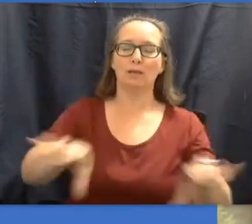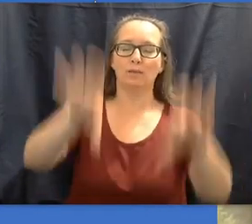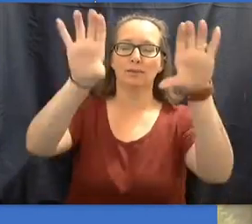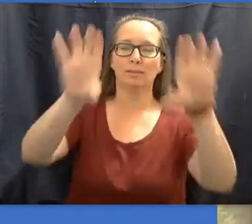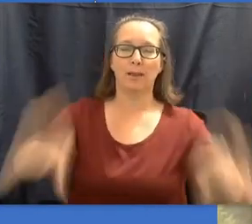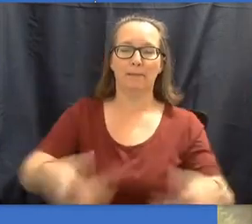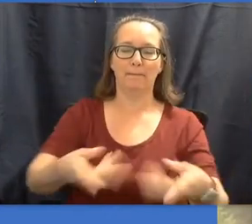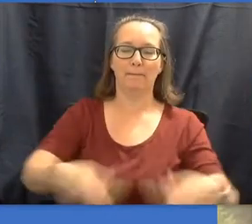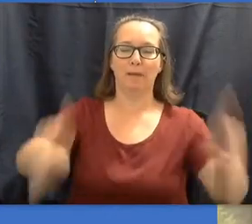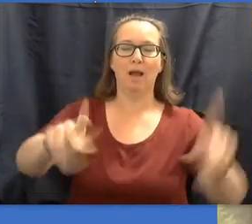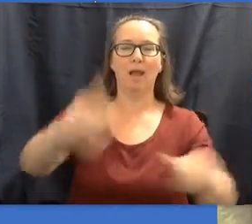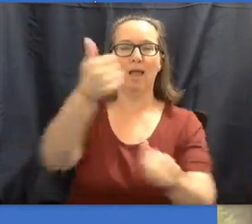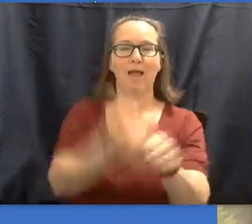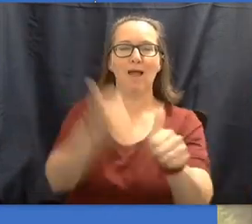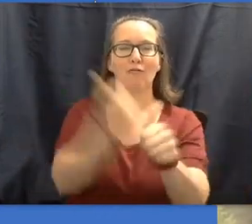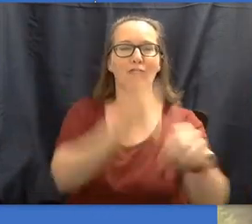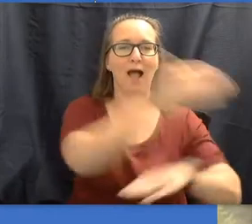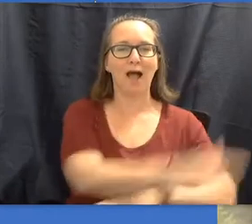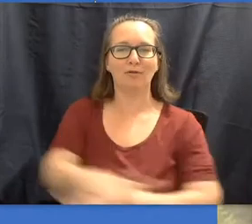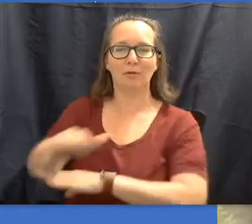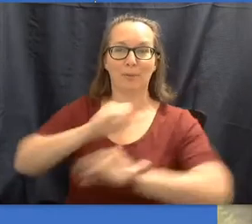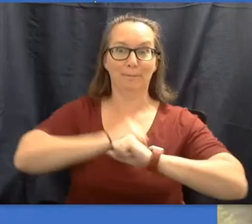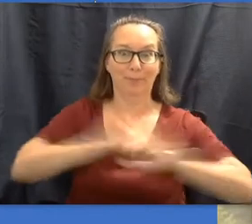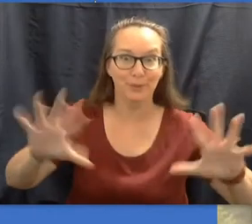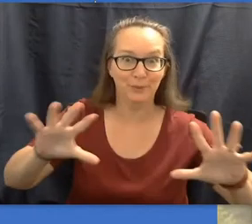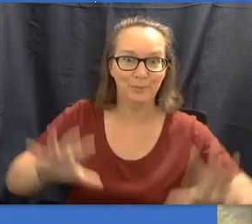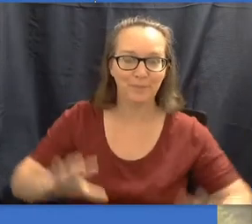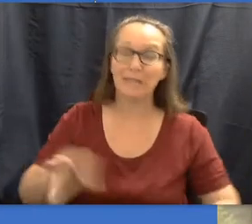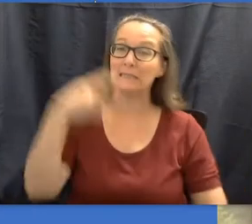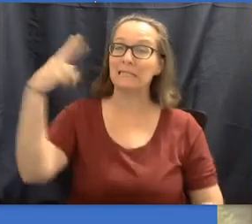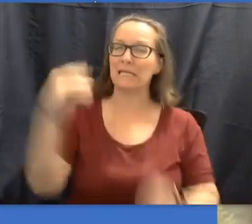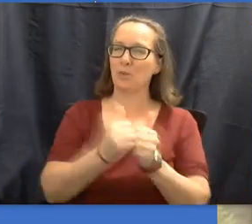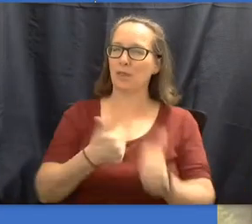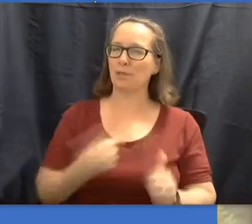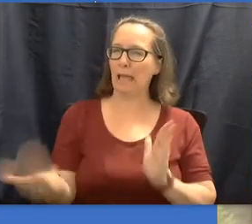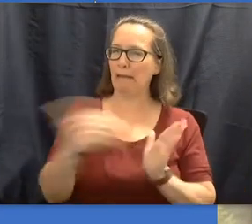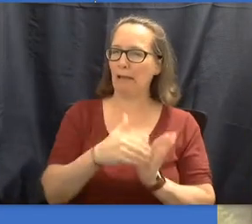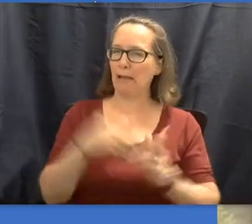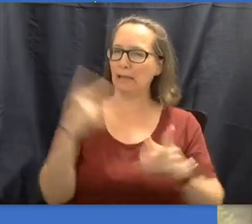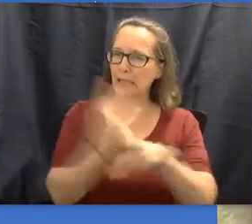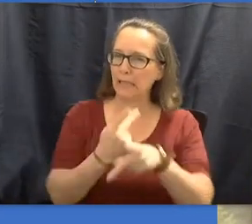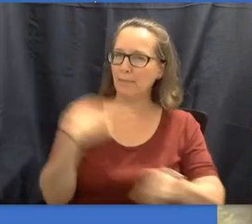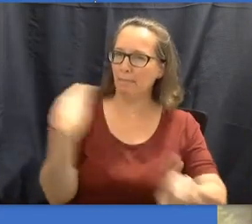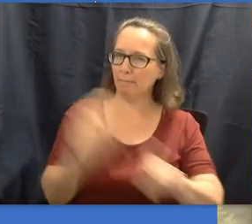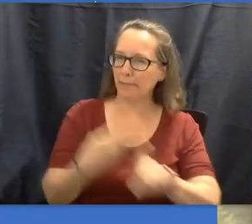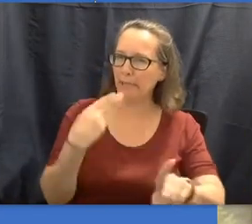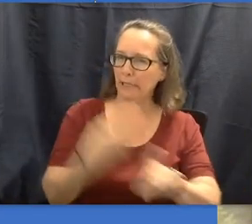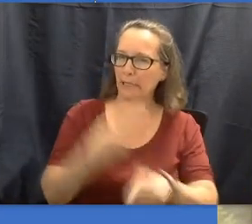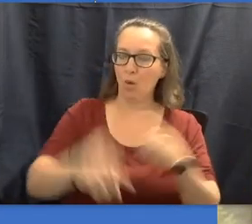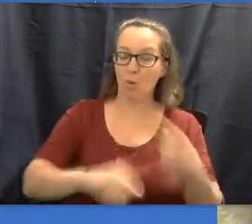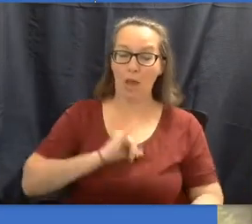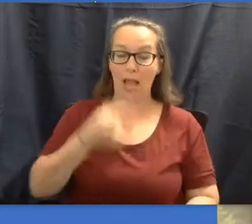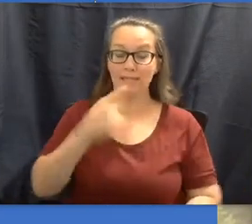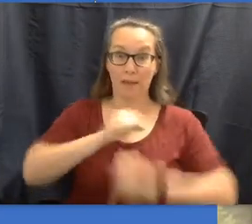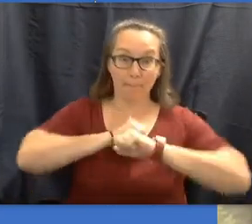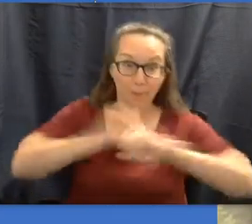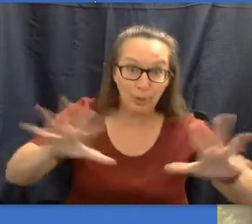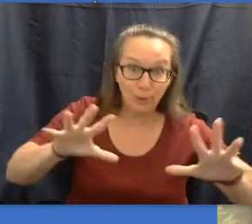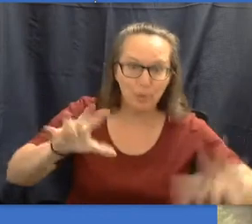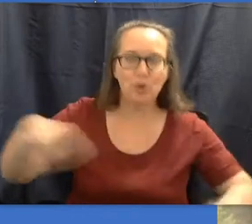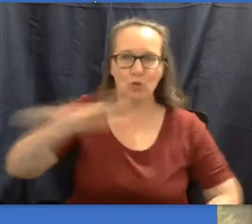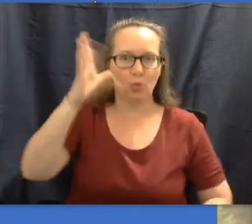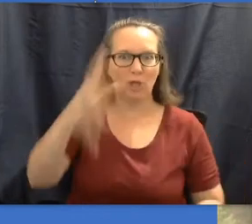every afternoon, boom! Sing it with me again, keep the beat, and when I say boom, you're gonna jump!